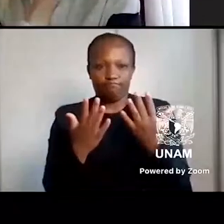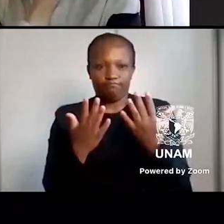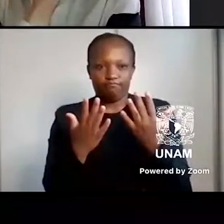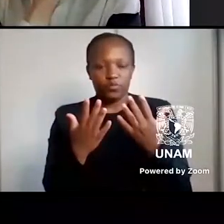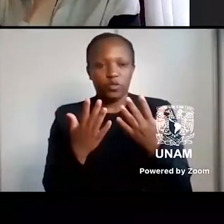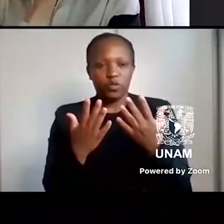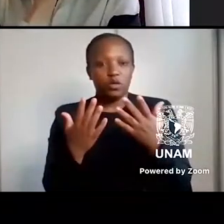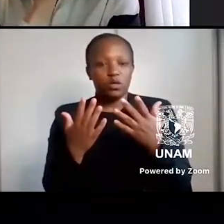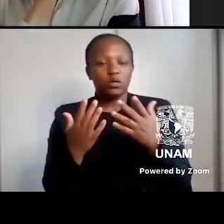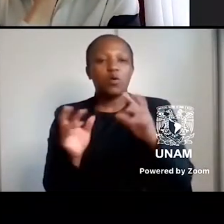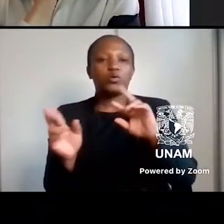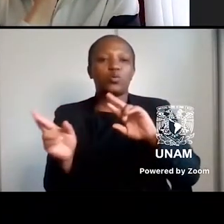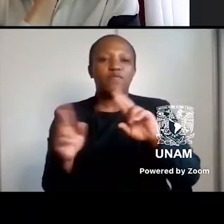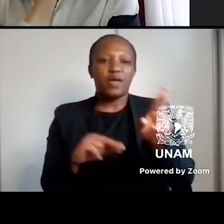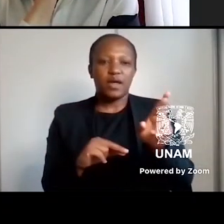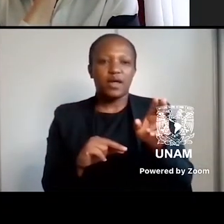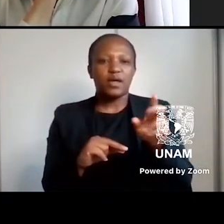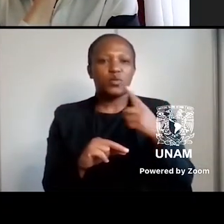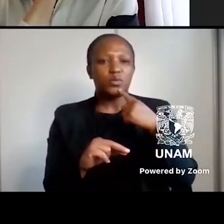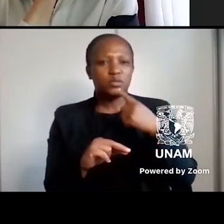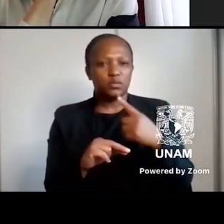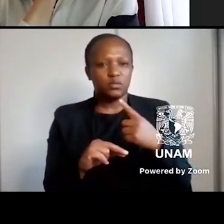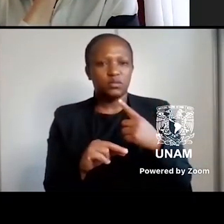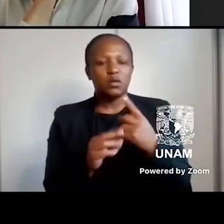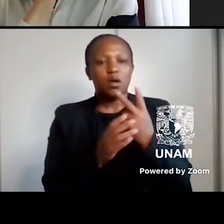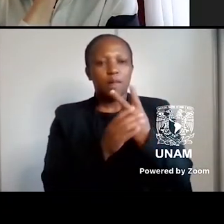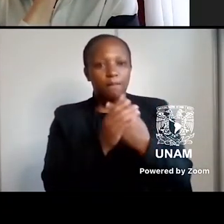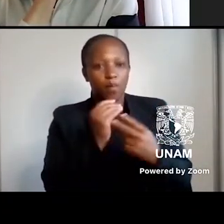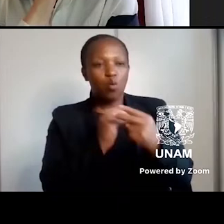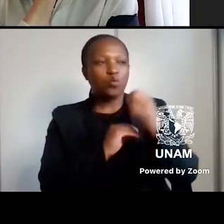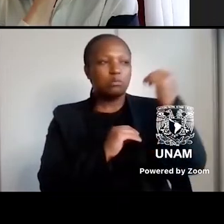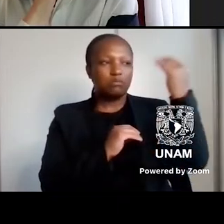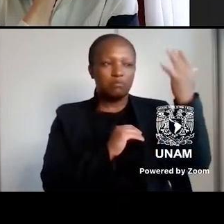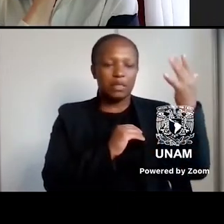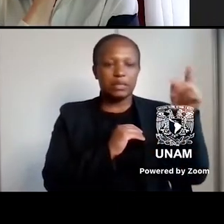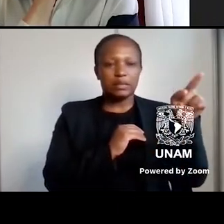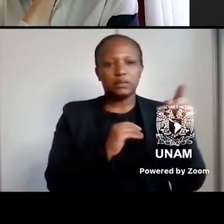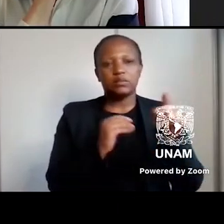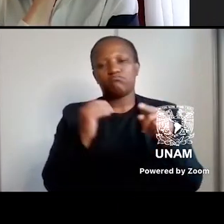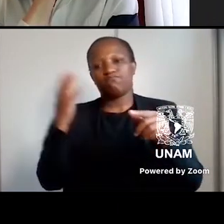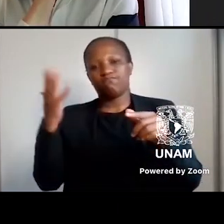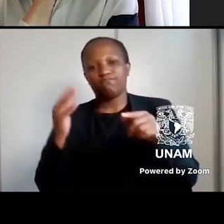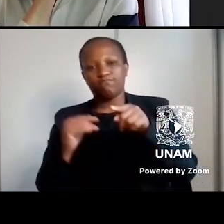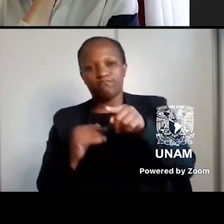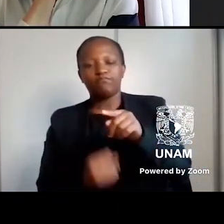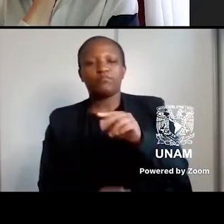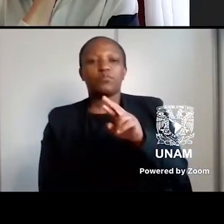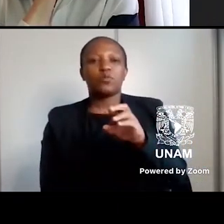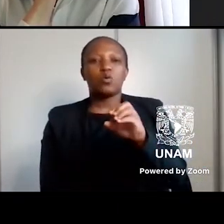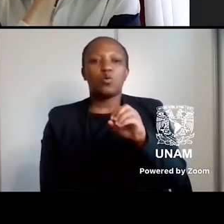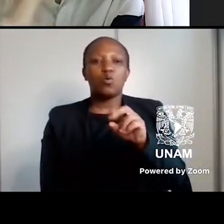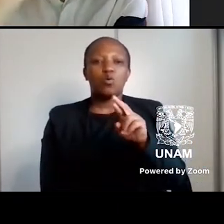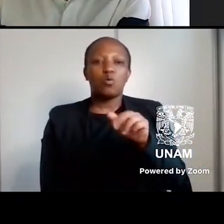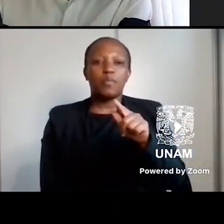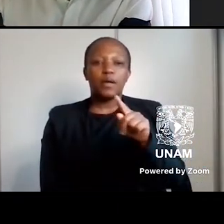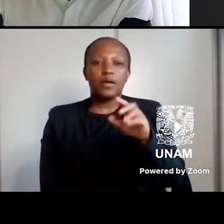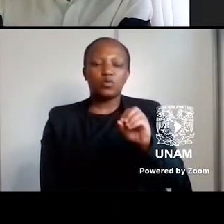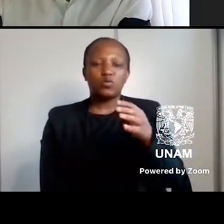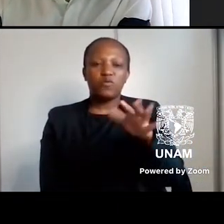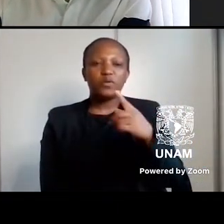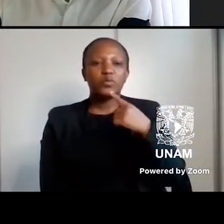what seems to emerge in both of your presentations. Roberta, you talk about revisionism,